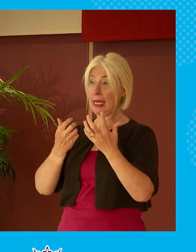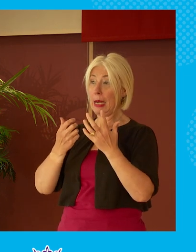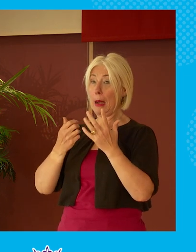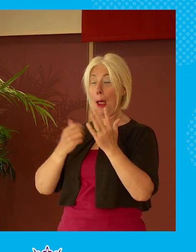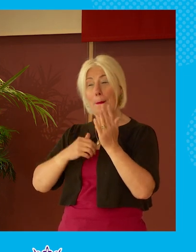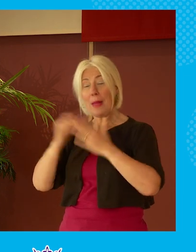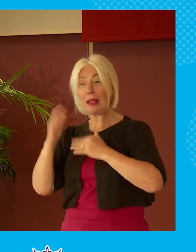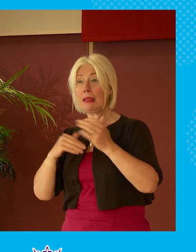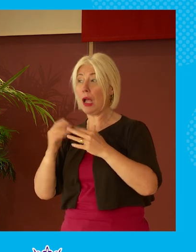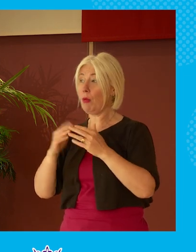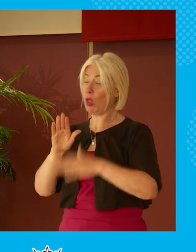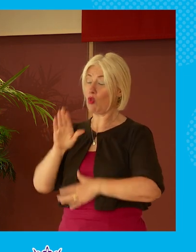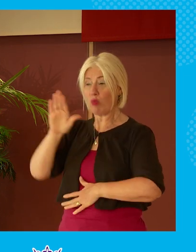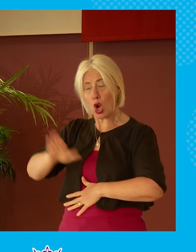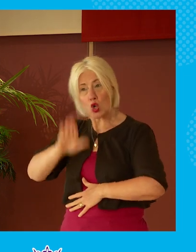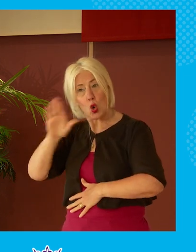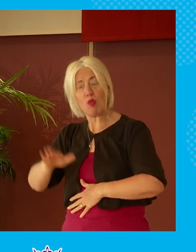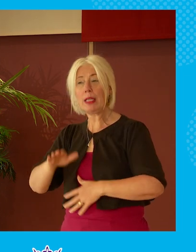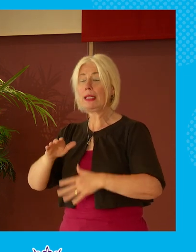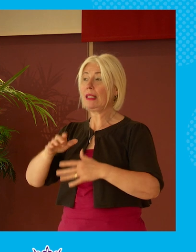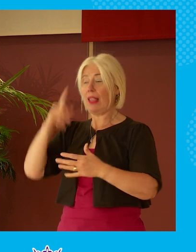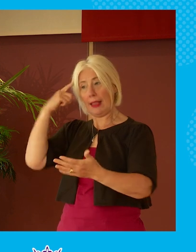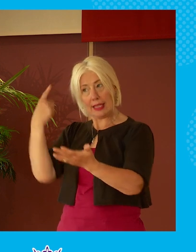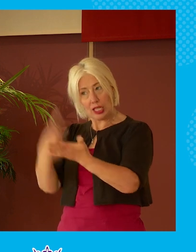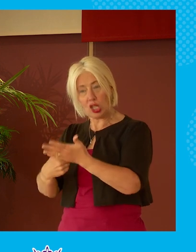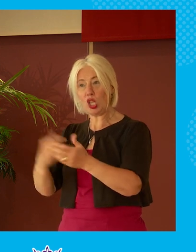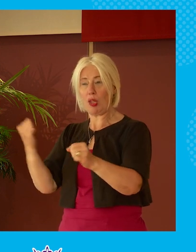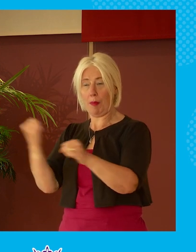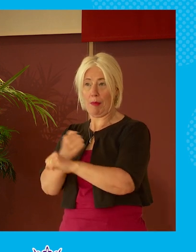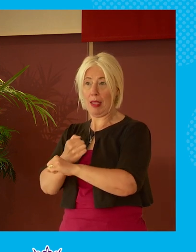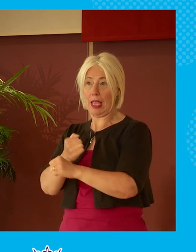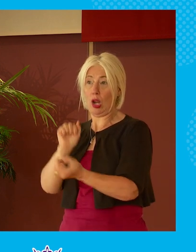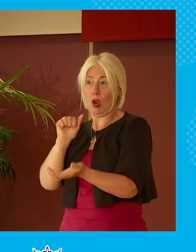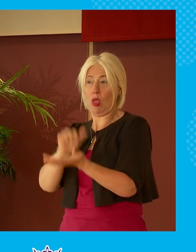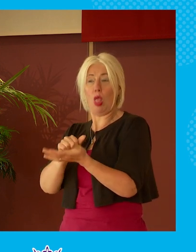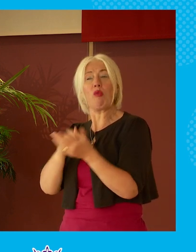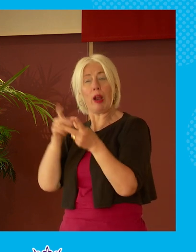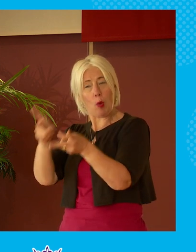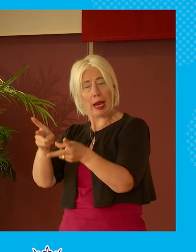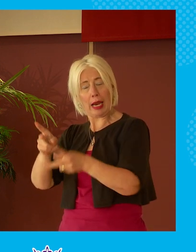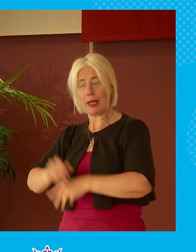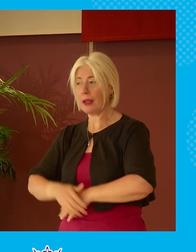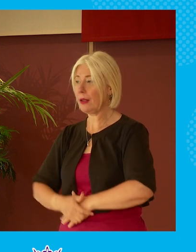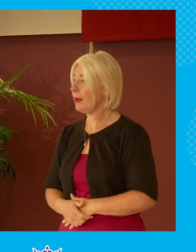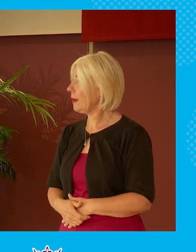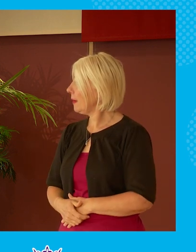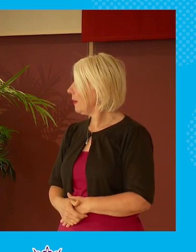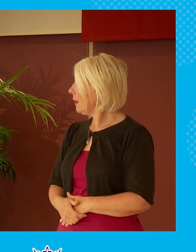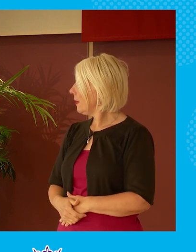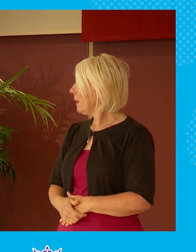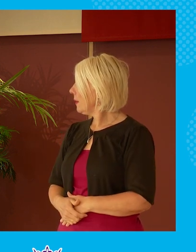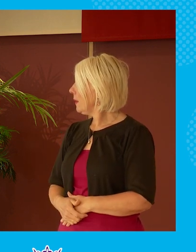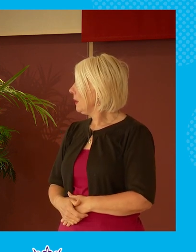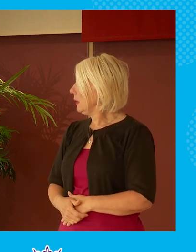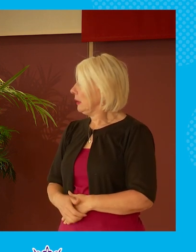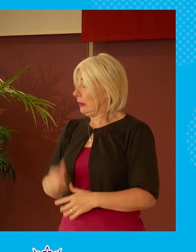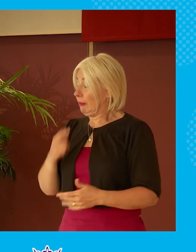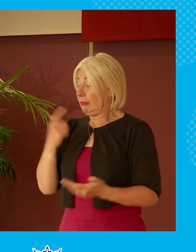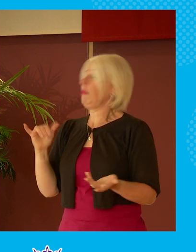as much consensus and reassurance into the decisions that do get made i mean it's it's it's held as a as a bit